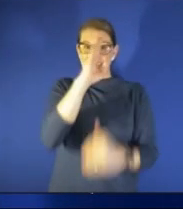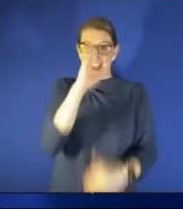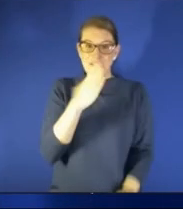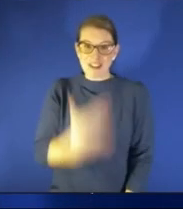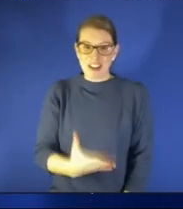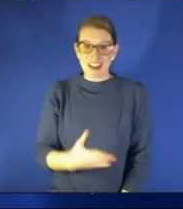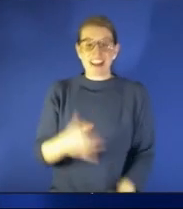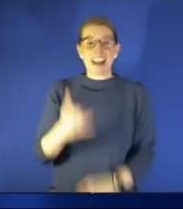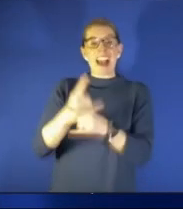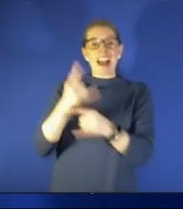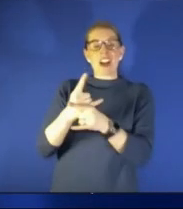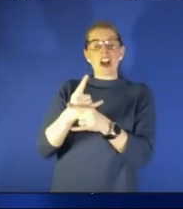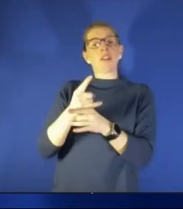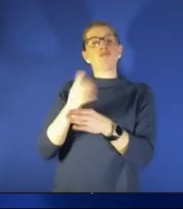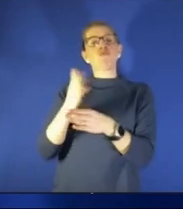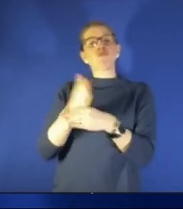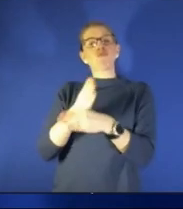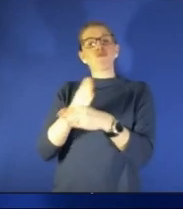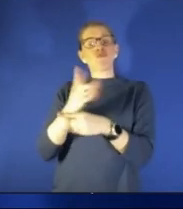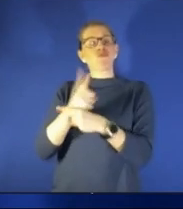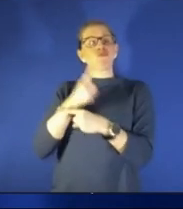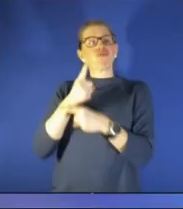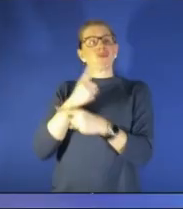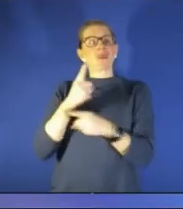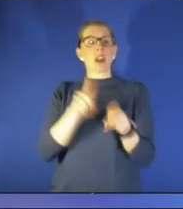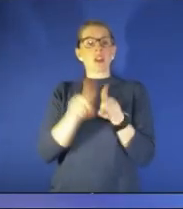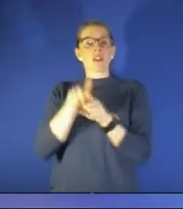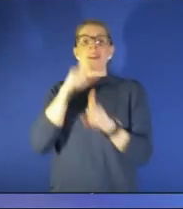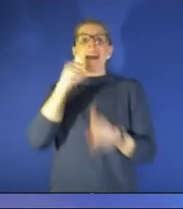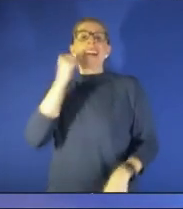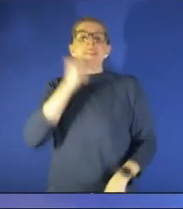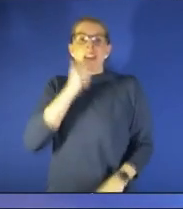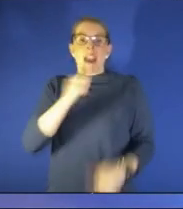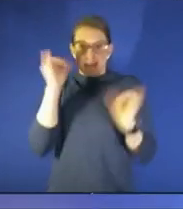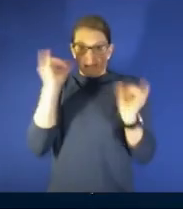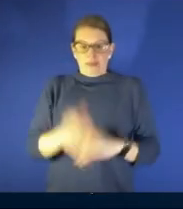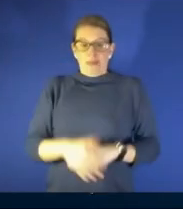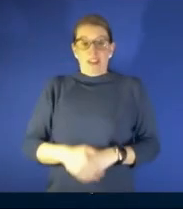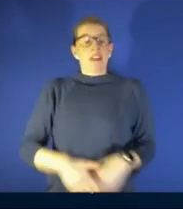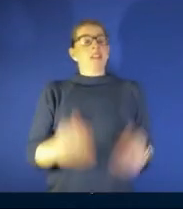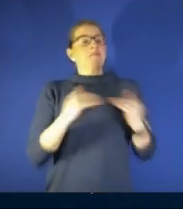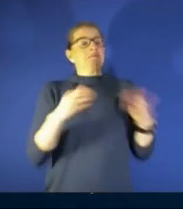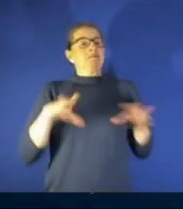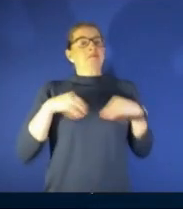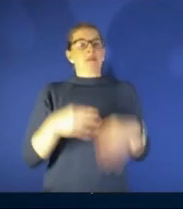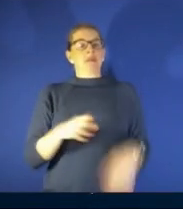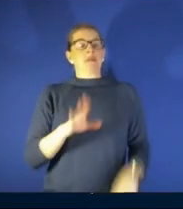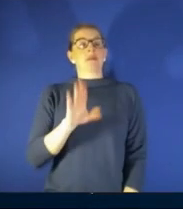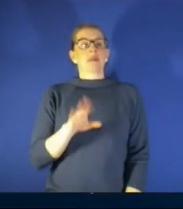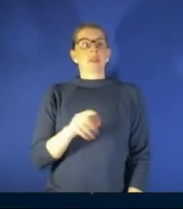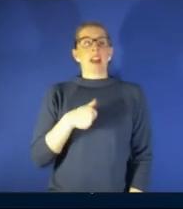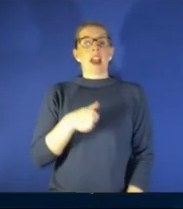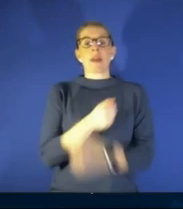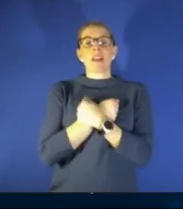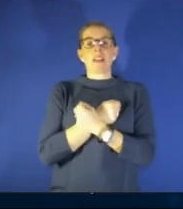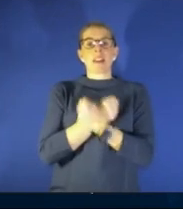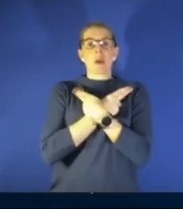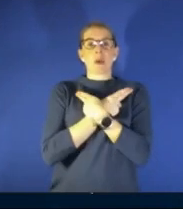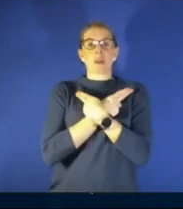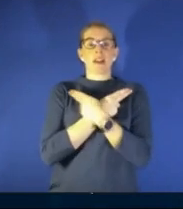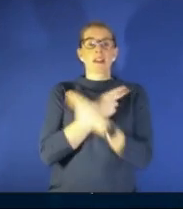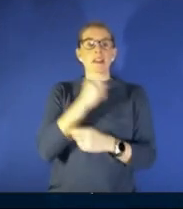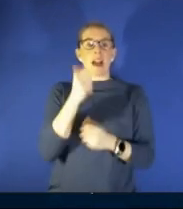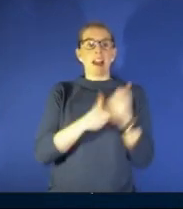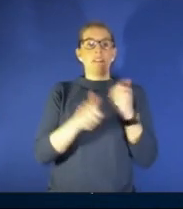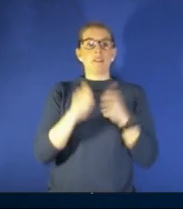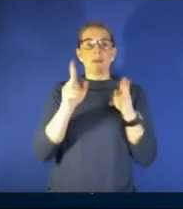moderation and not every day that's fair okay i'd like i'd like to just note i'm loving this bow tie thing not every person not every man